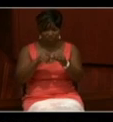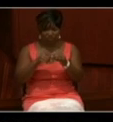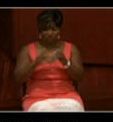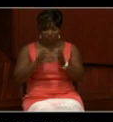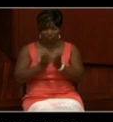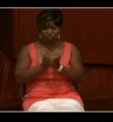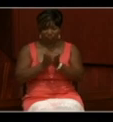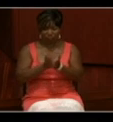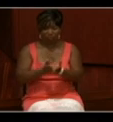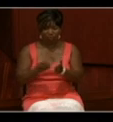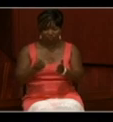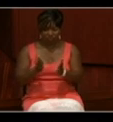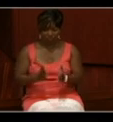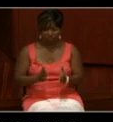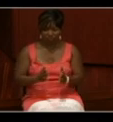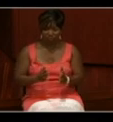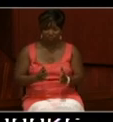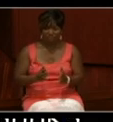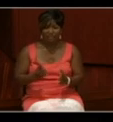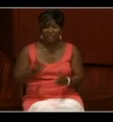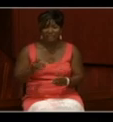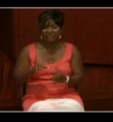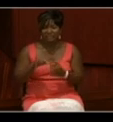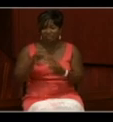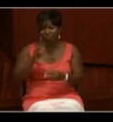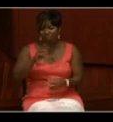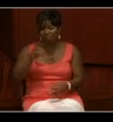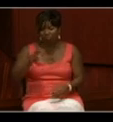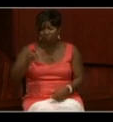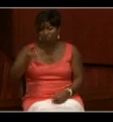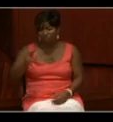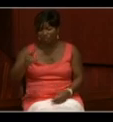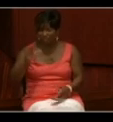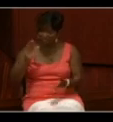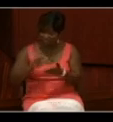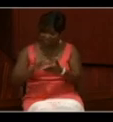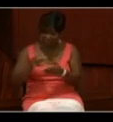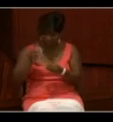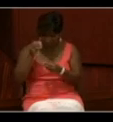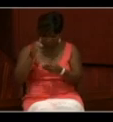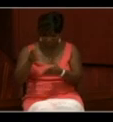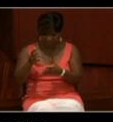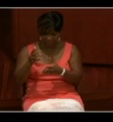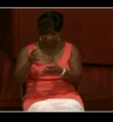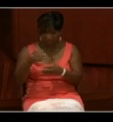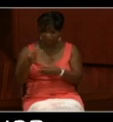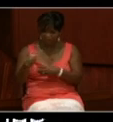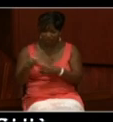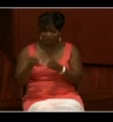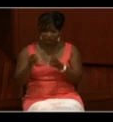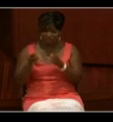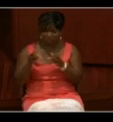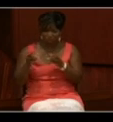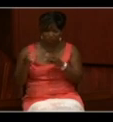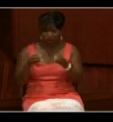save for wartime and World War II, where there's less information and details. But outside of wartime, you can find more information,